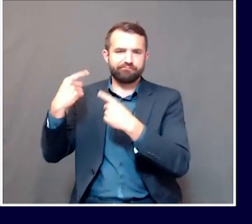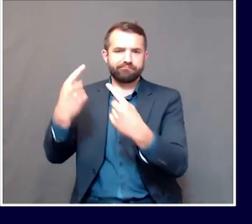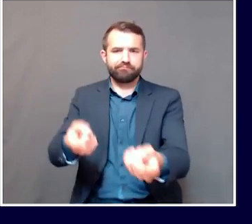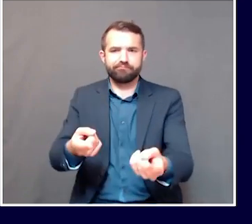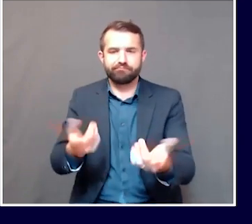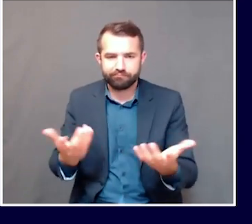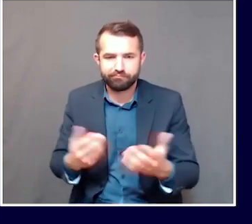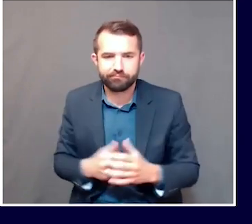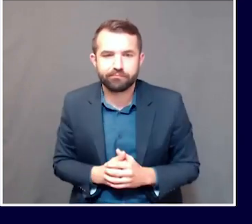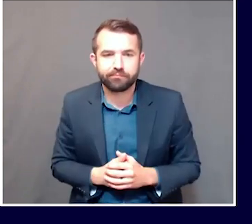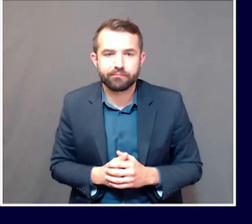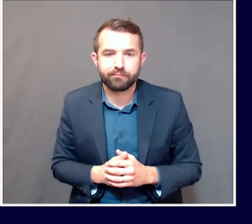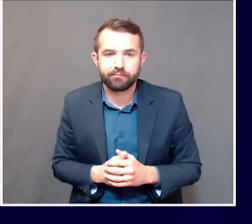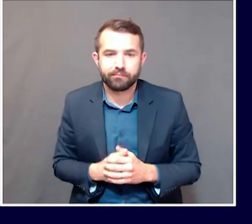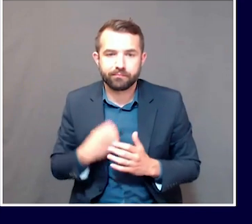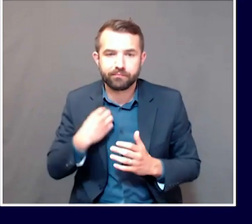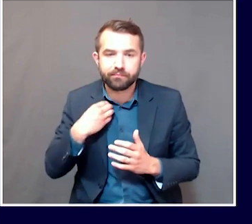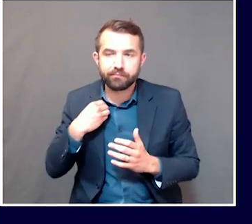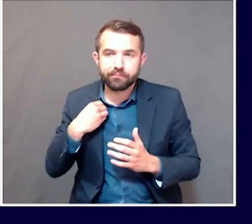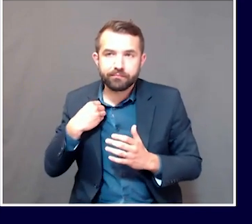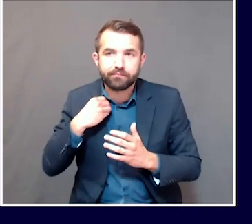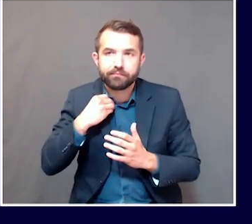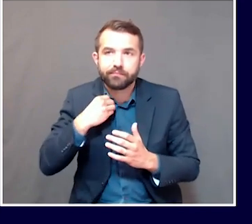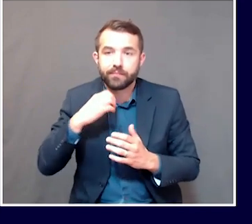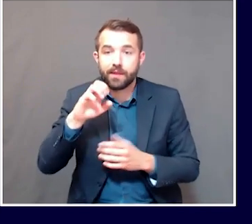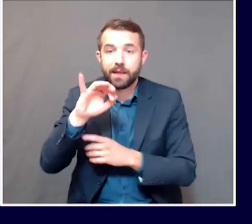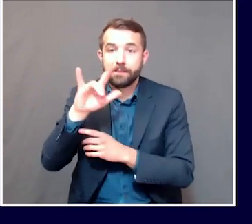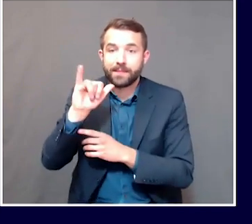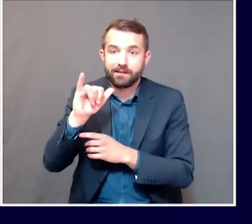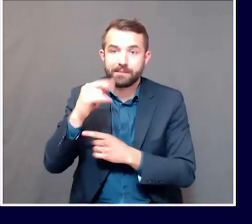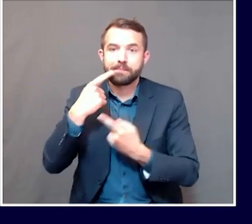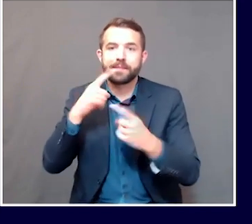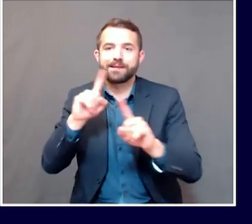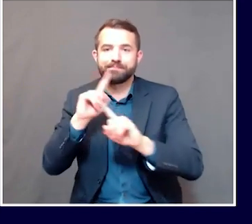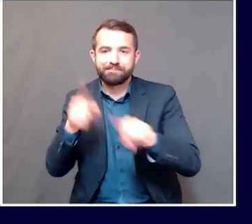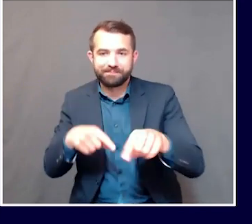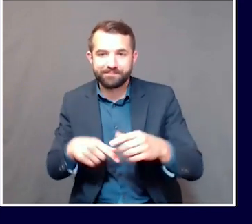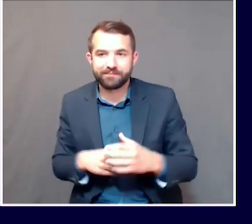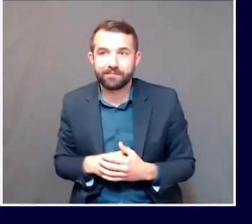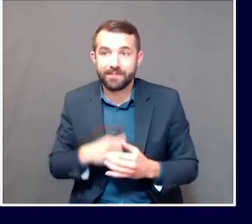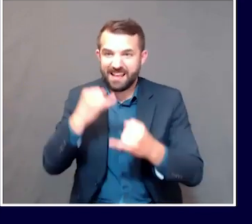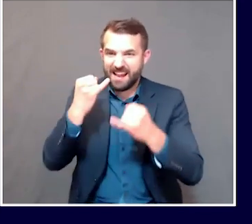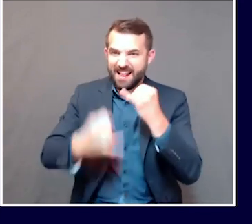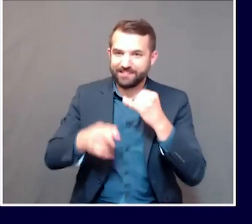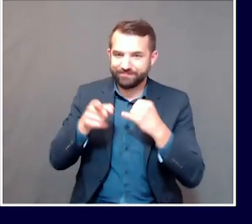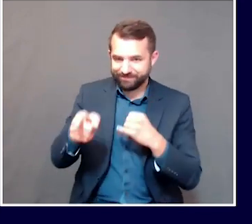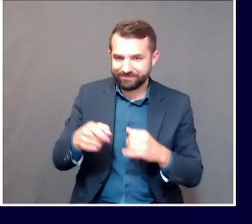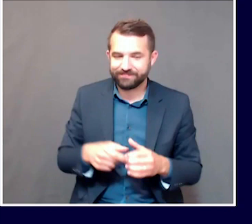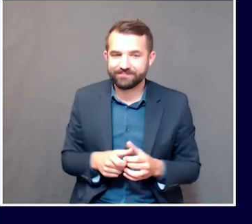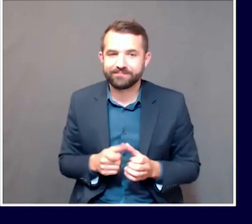I understand that Emily Tadlock has been on the line. So Emily, today's last question goes to you.